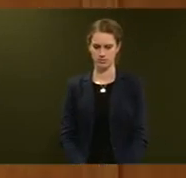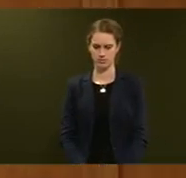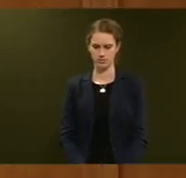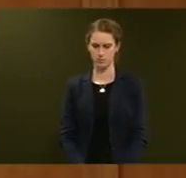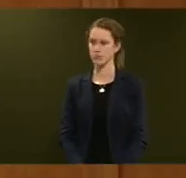Minister of ...